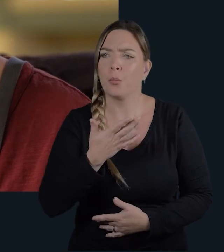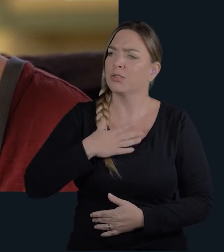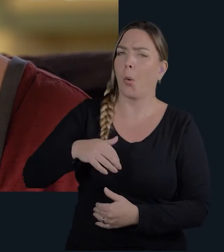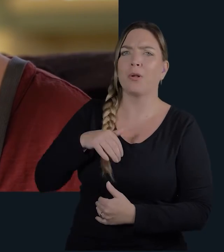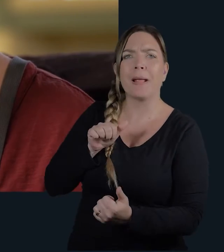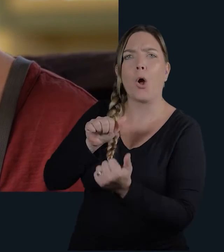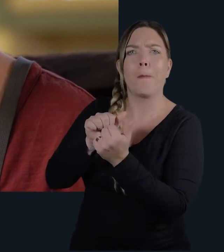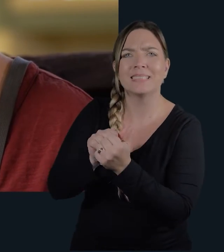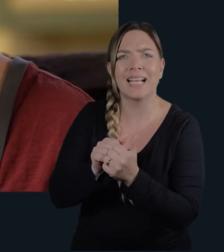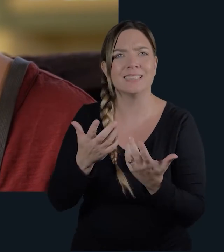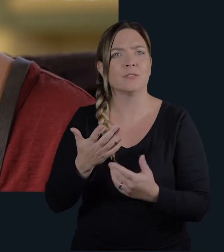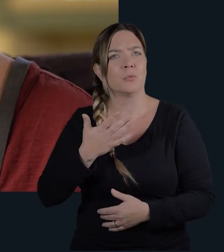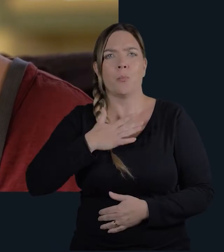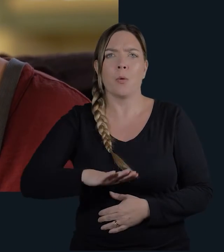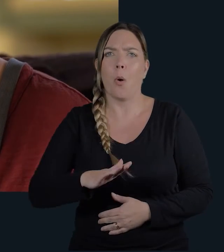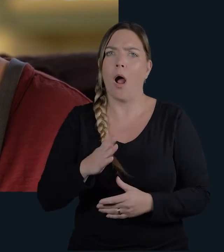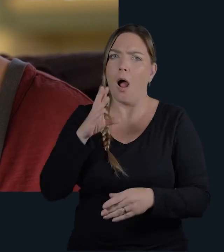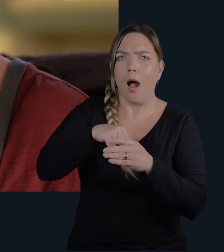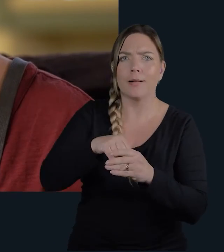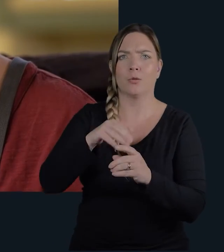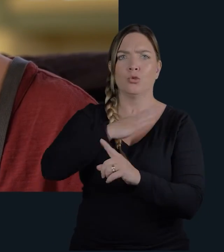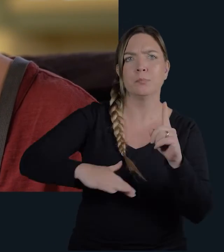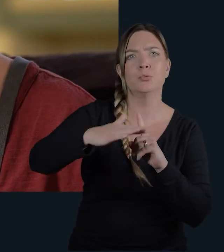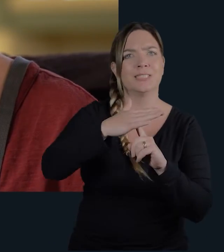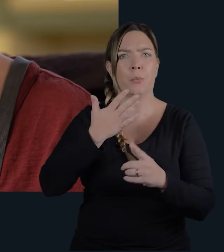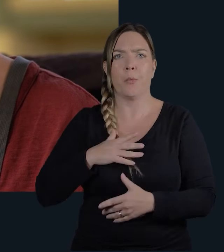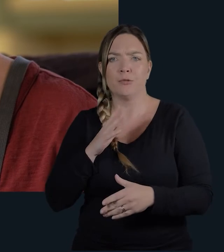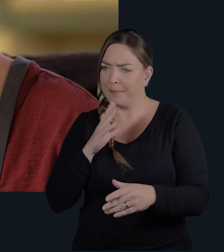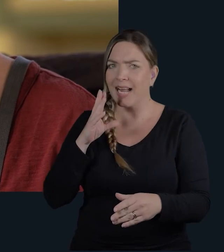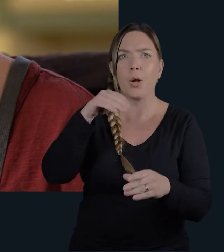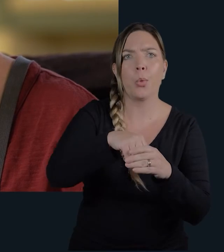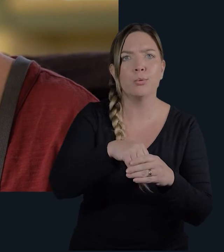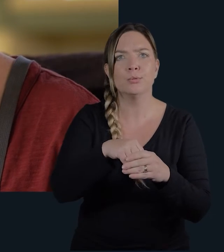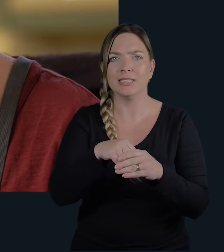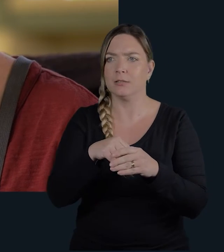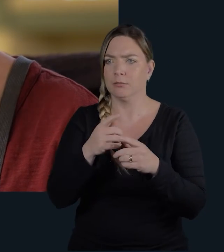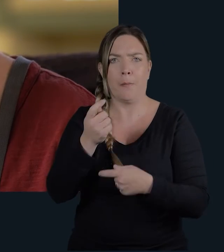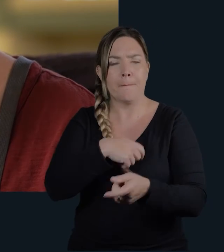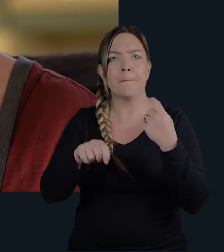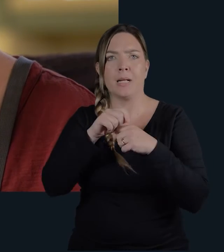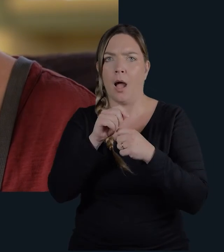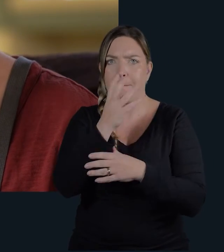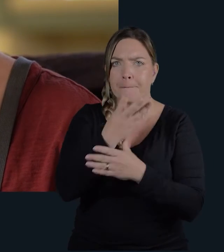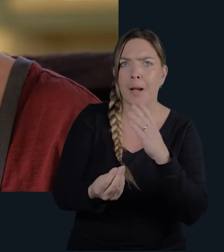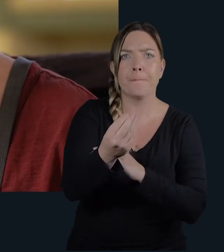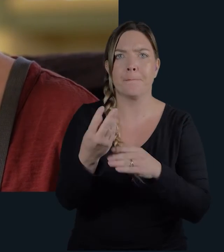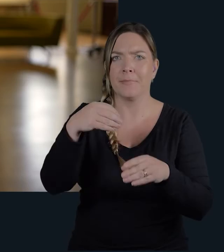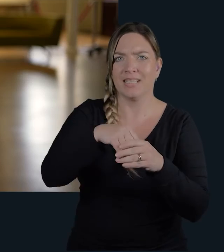be accommodated for. We just want to, you know, we want a community, we want to be included, we want to be seamlessly embedded within institutions without having to have